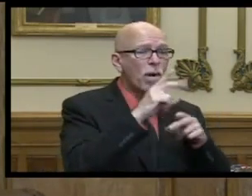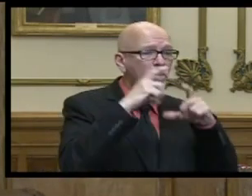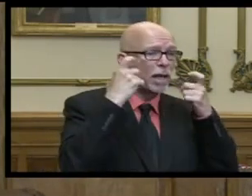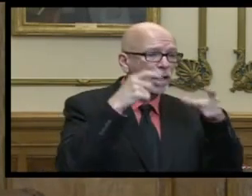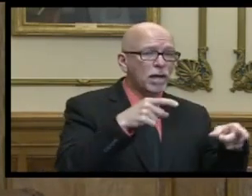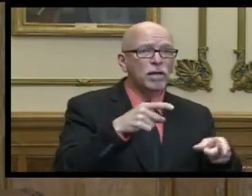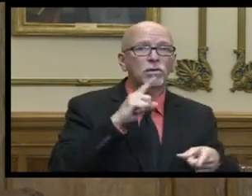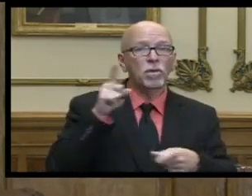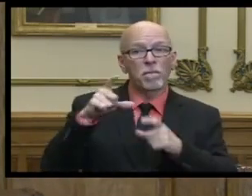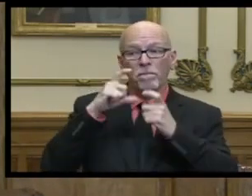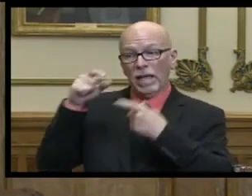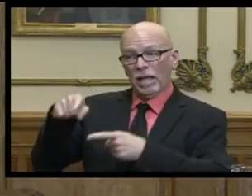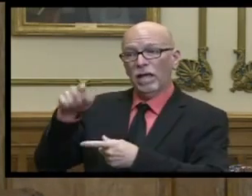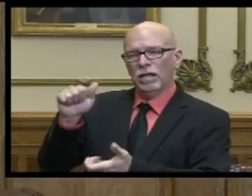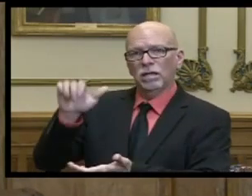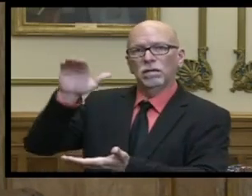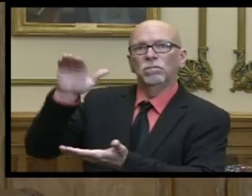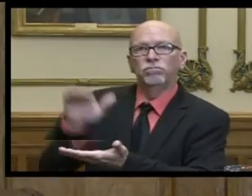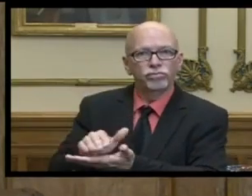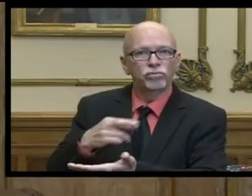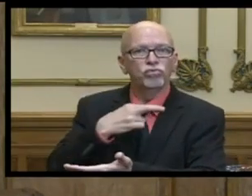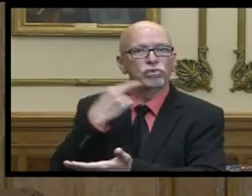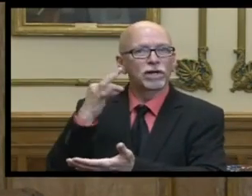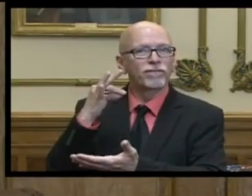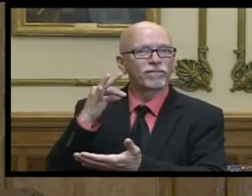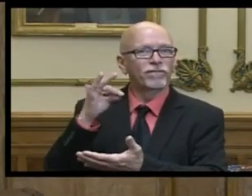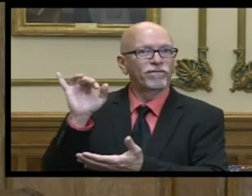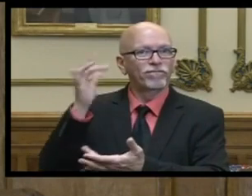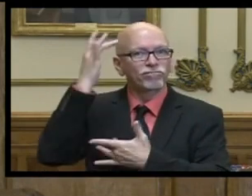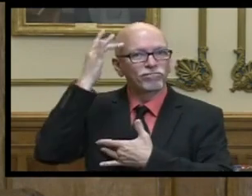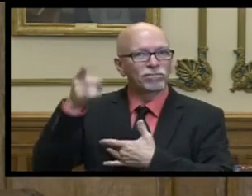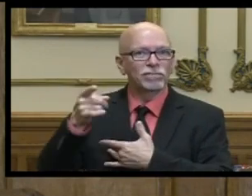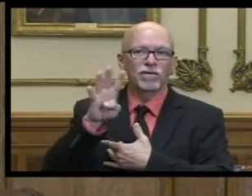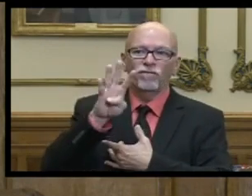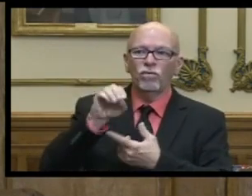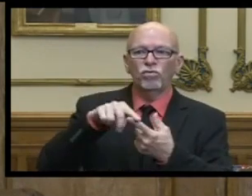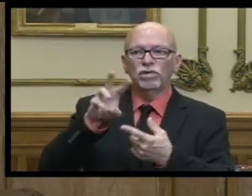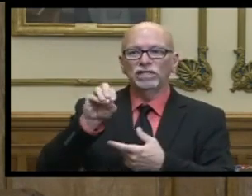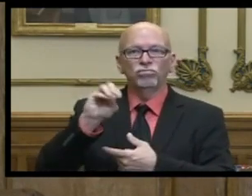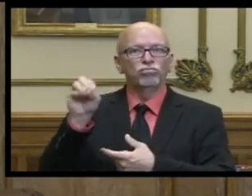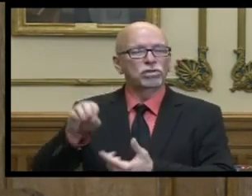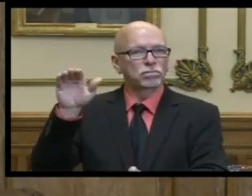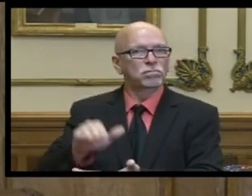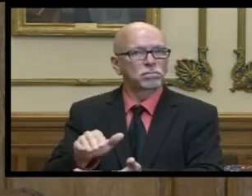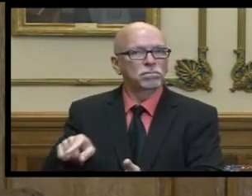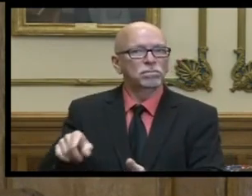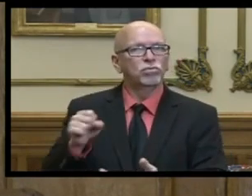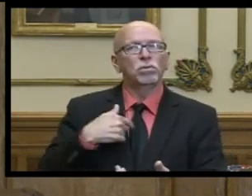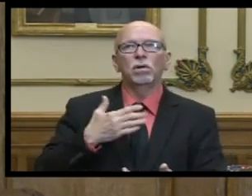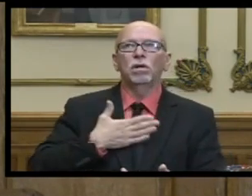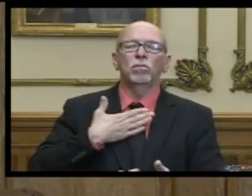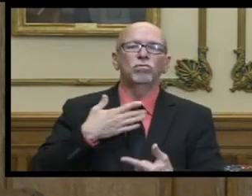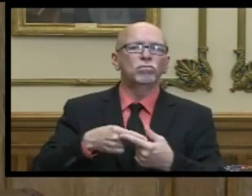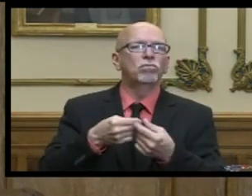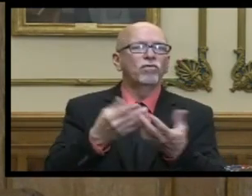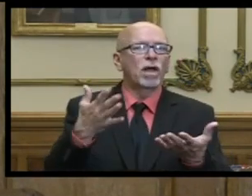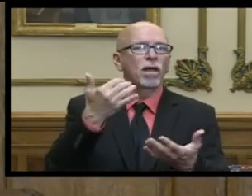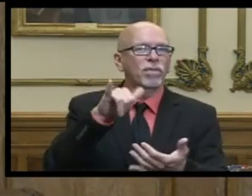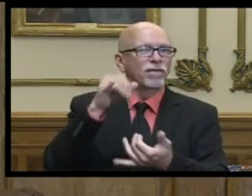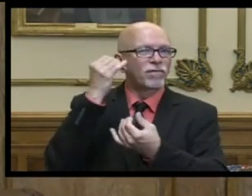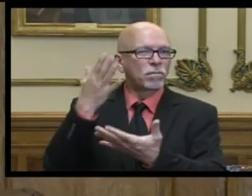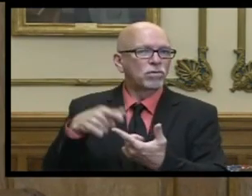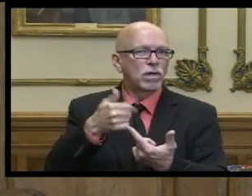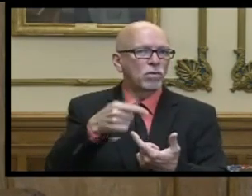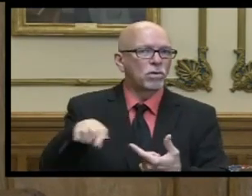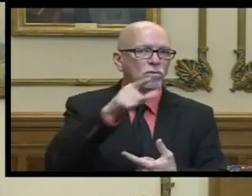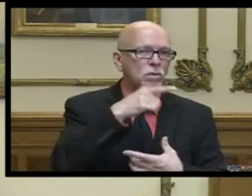can decrease the the risk of infection by 40 to 60 percent so i'd be happy to provide that those resources to anybody that